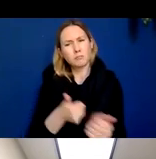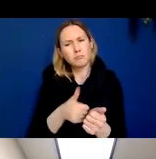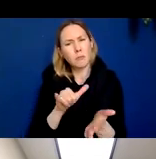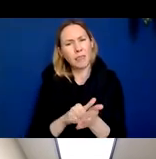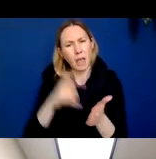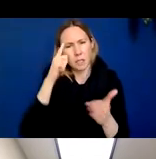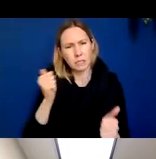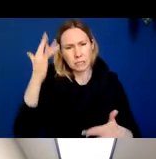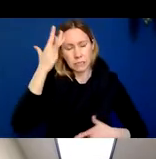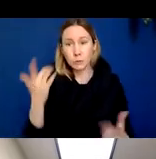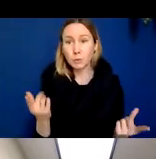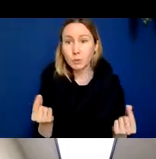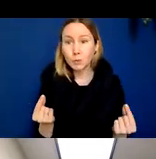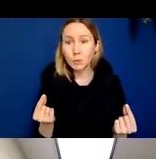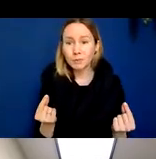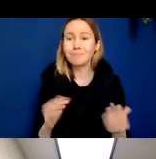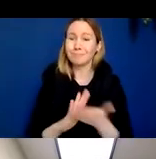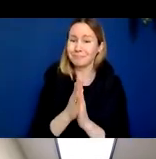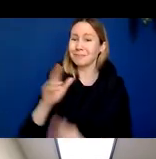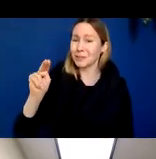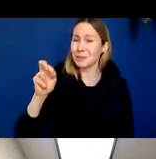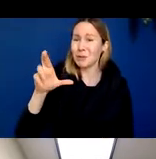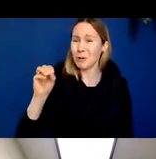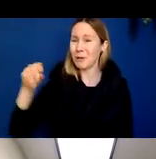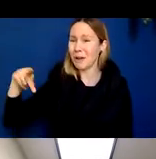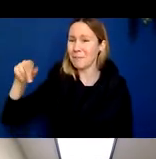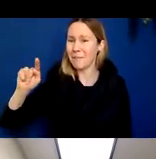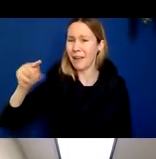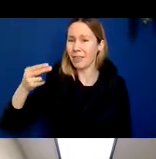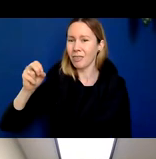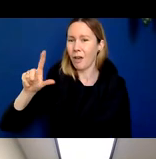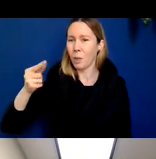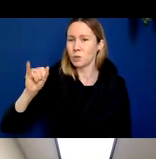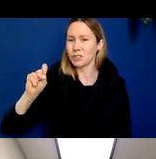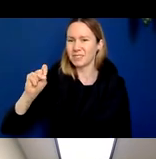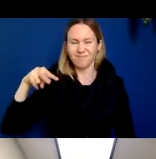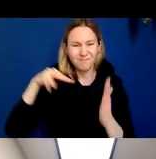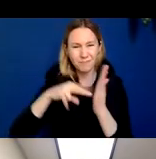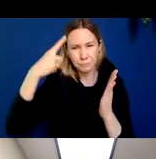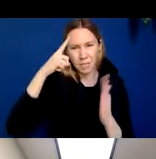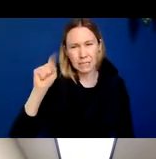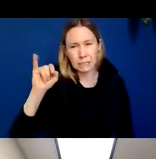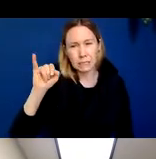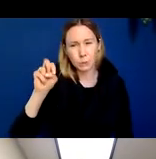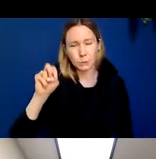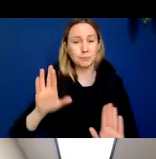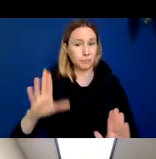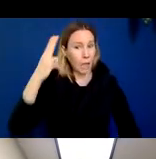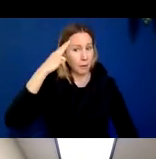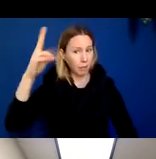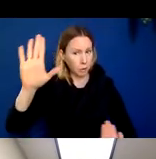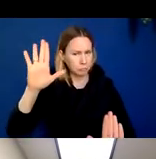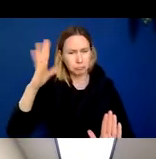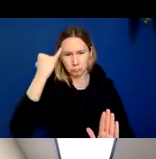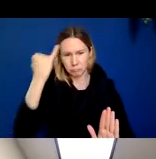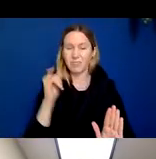disease, we have to actually become a neuropathologist and look at the actual brain tissue, right? So let's say that hypothetically, this brain that I was showing you with a